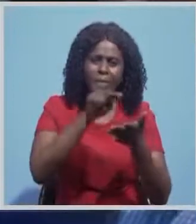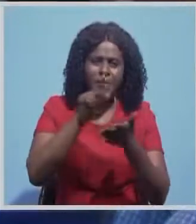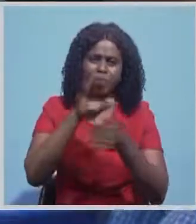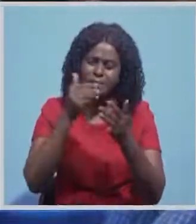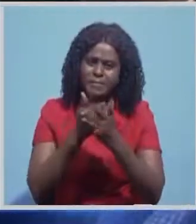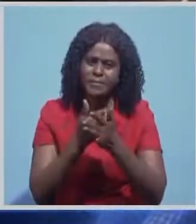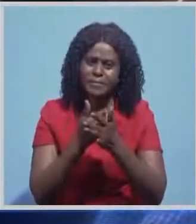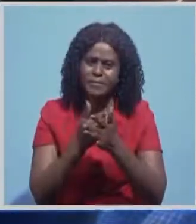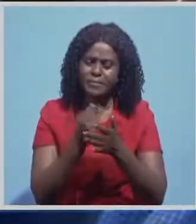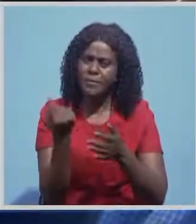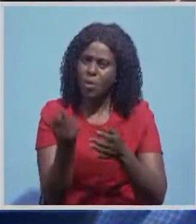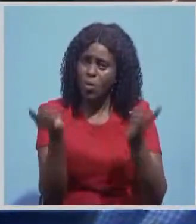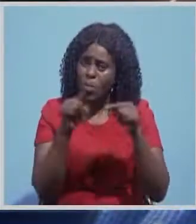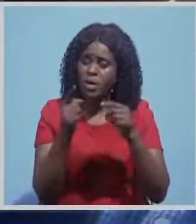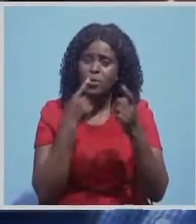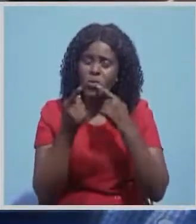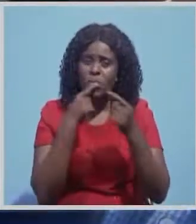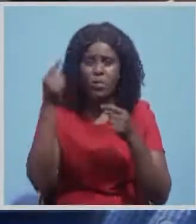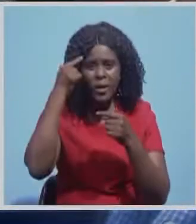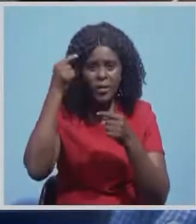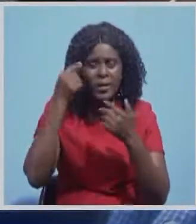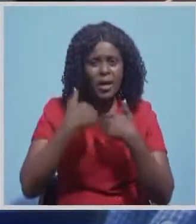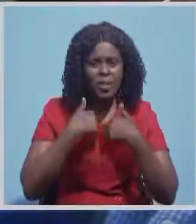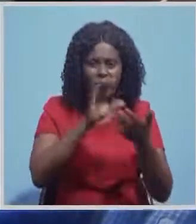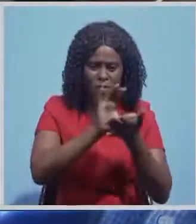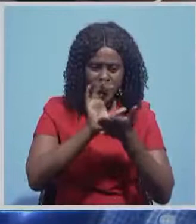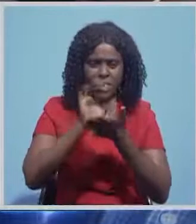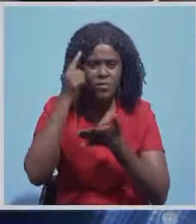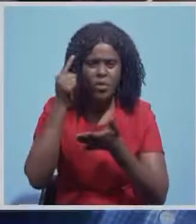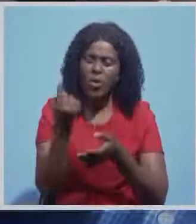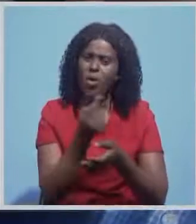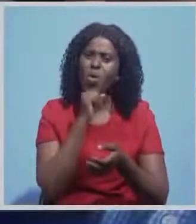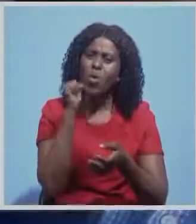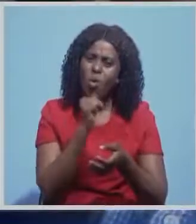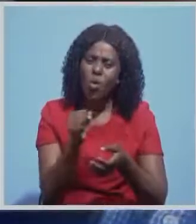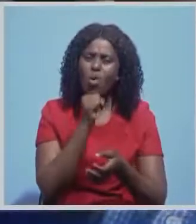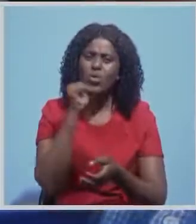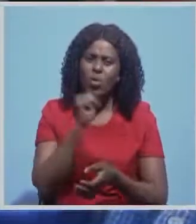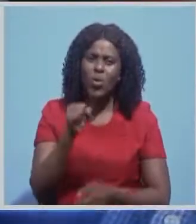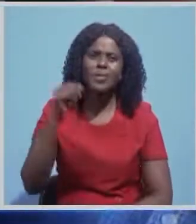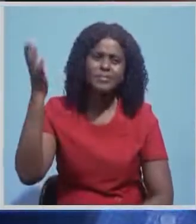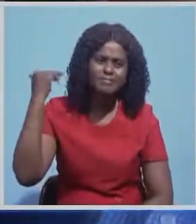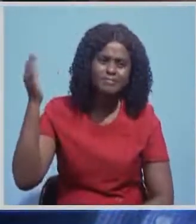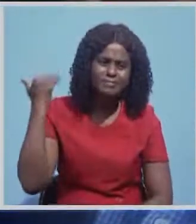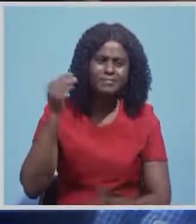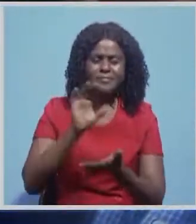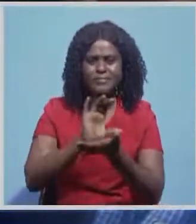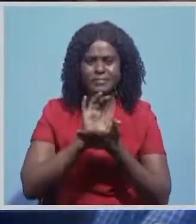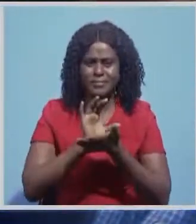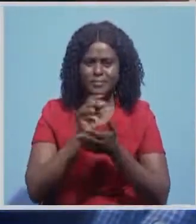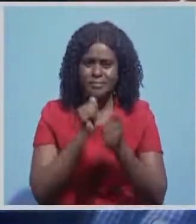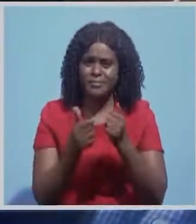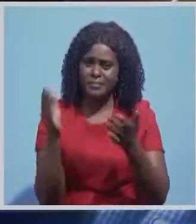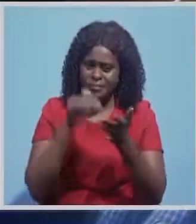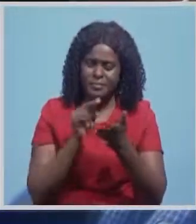So when you talk about government owing agro-dealers, this is the old, old debt, which again